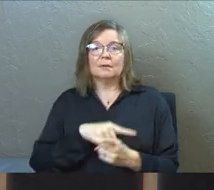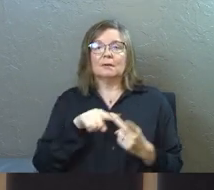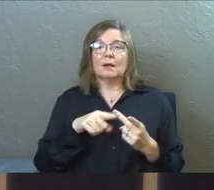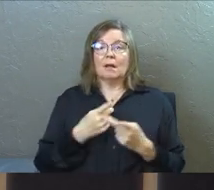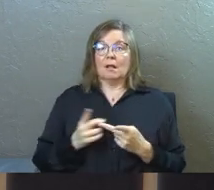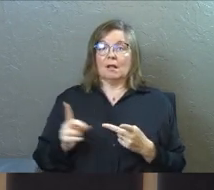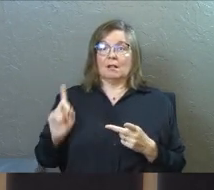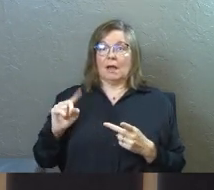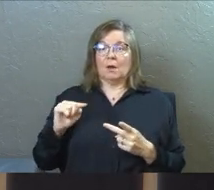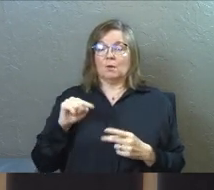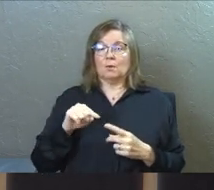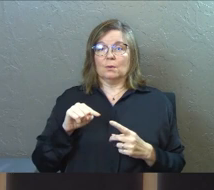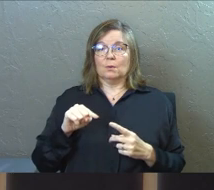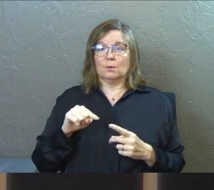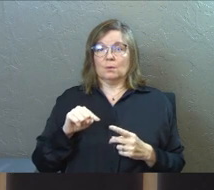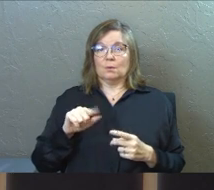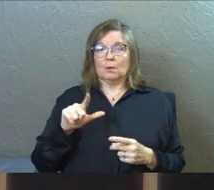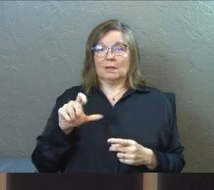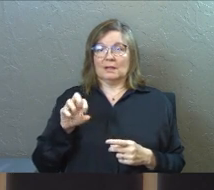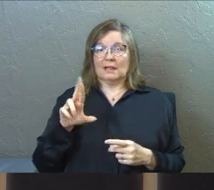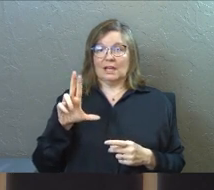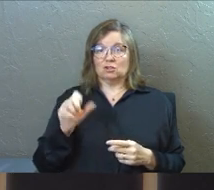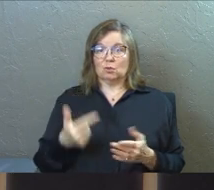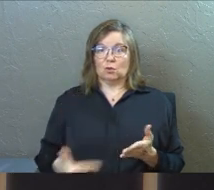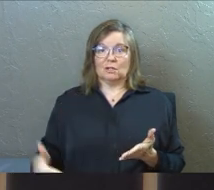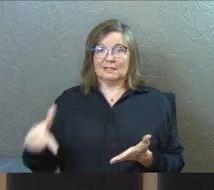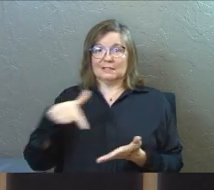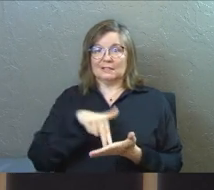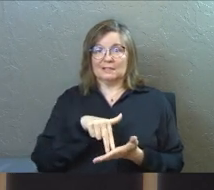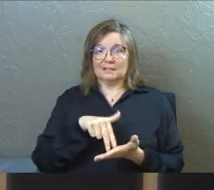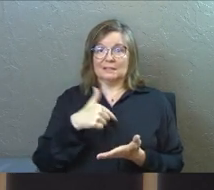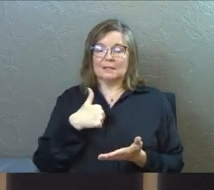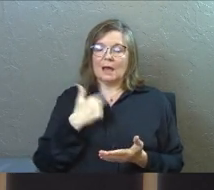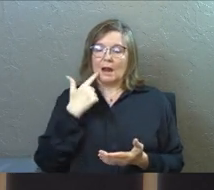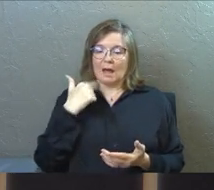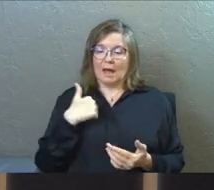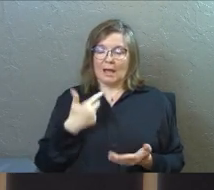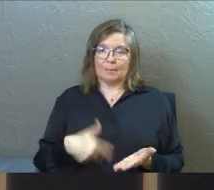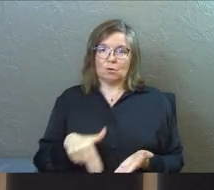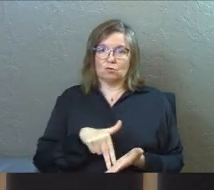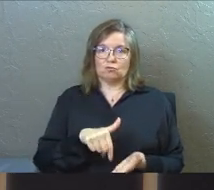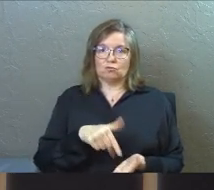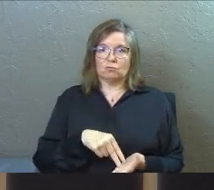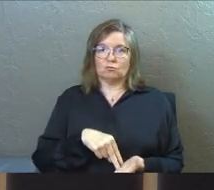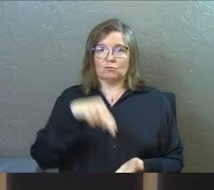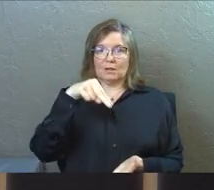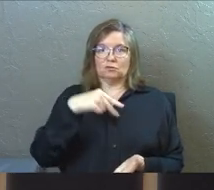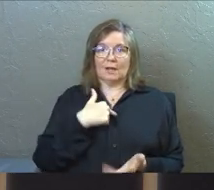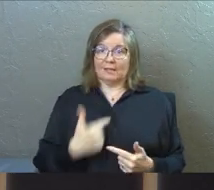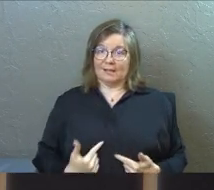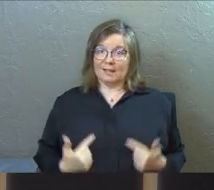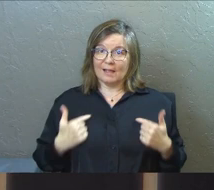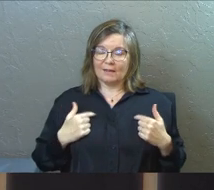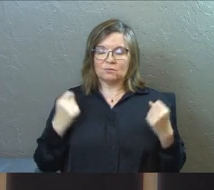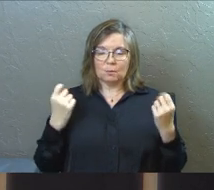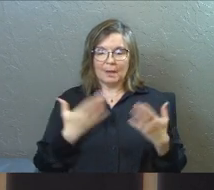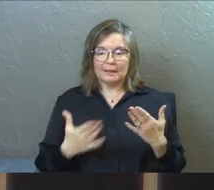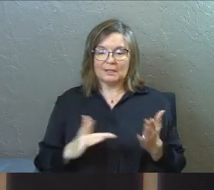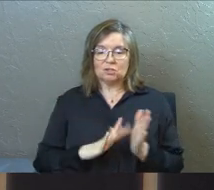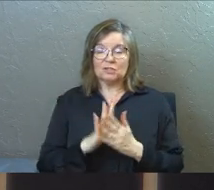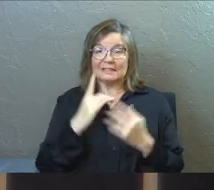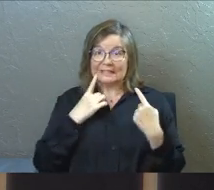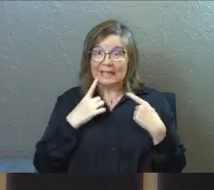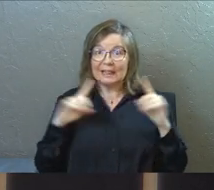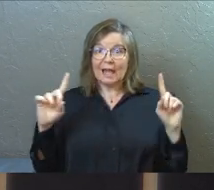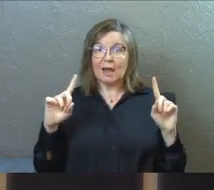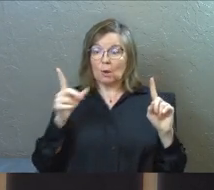And then last week, he raised Lazarus from the dead and said he was the resurrection and the life. And so, so many of the things that Jesus does, he'll